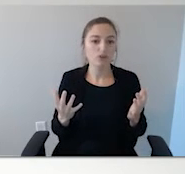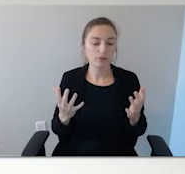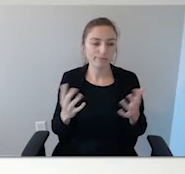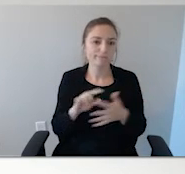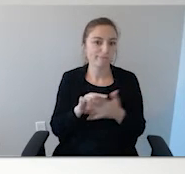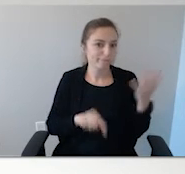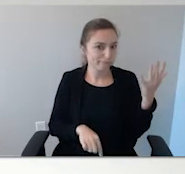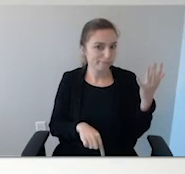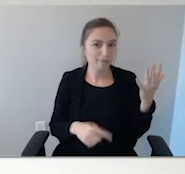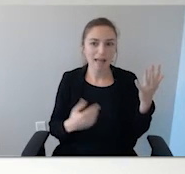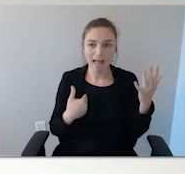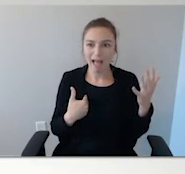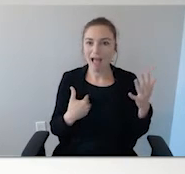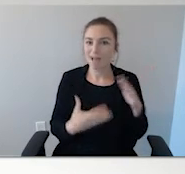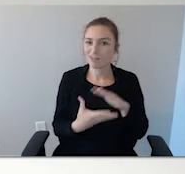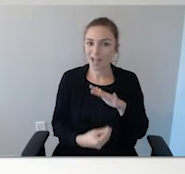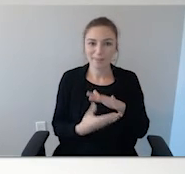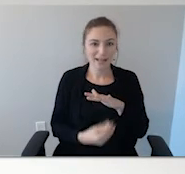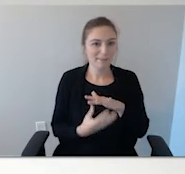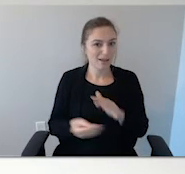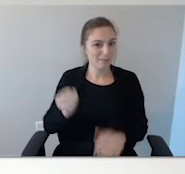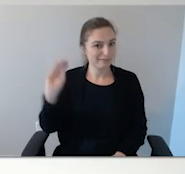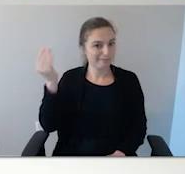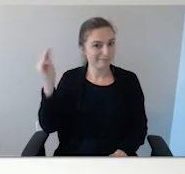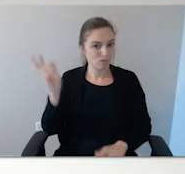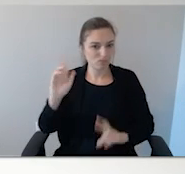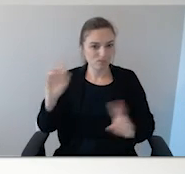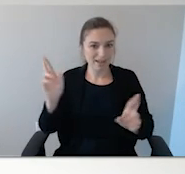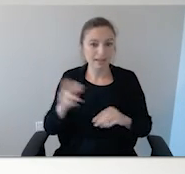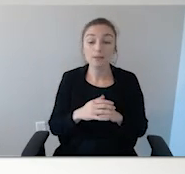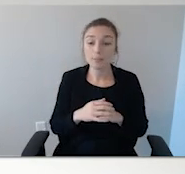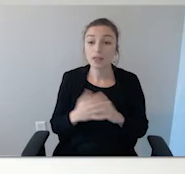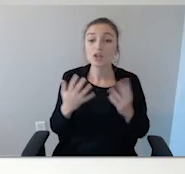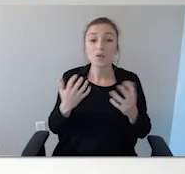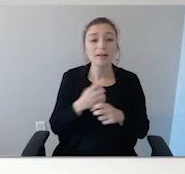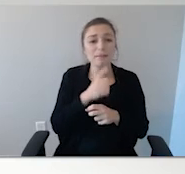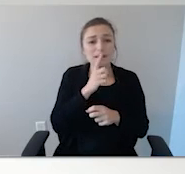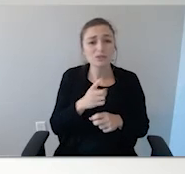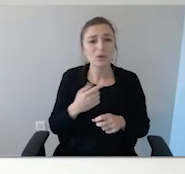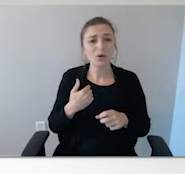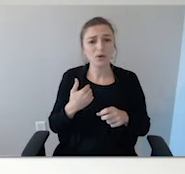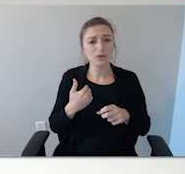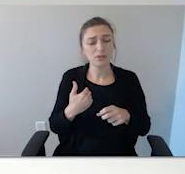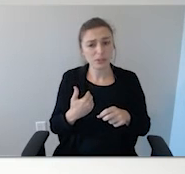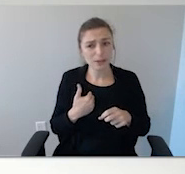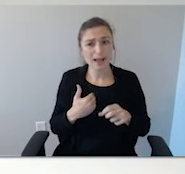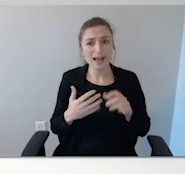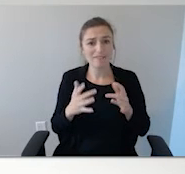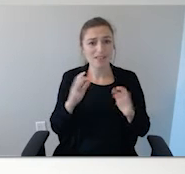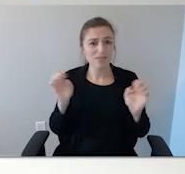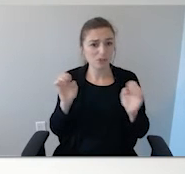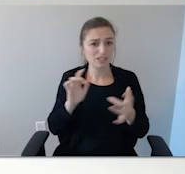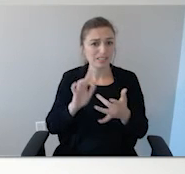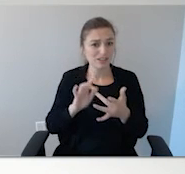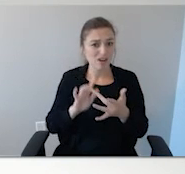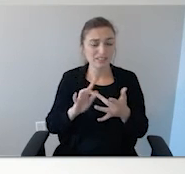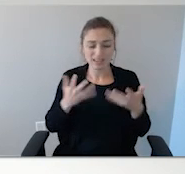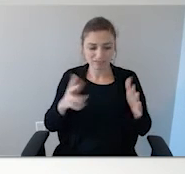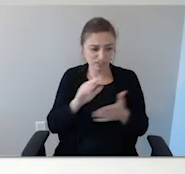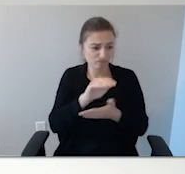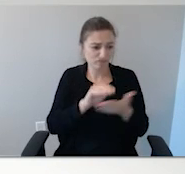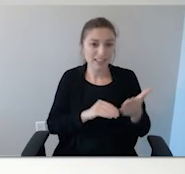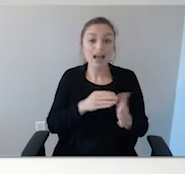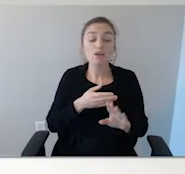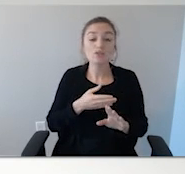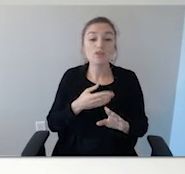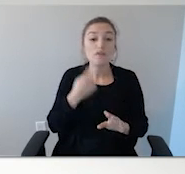So you want to make sure that you have one of those completed before you ever have interaction with law enforcement. Because all the pertinent information that they're